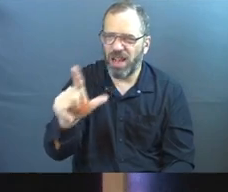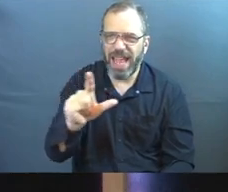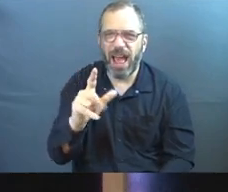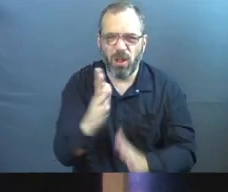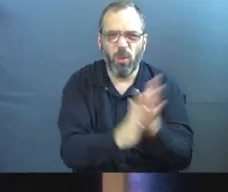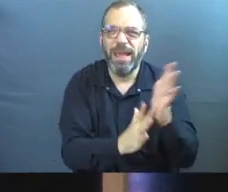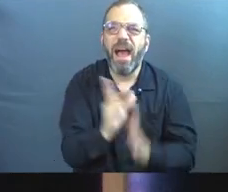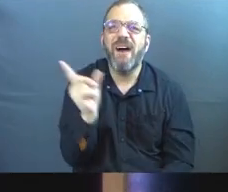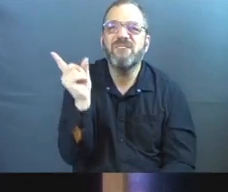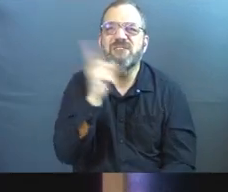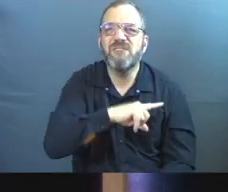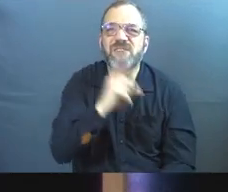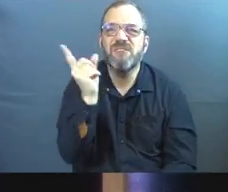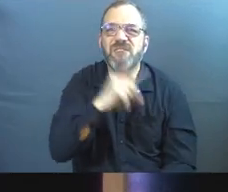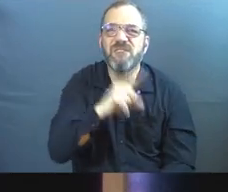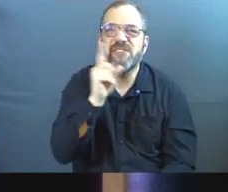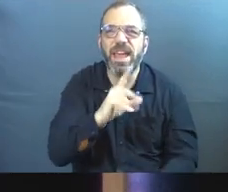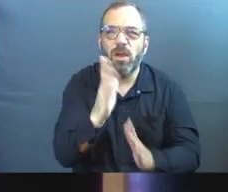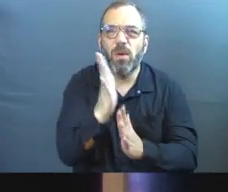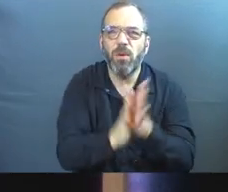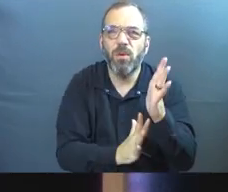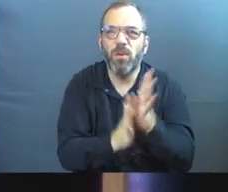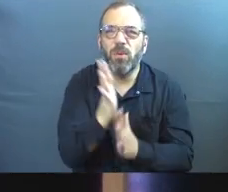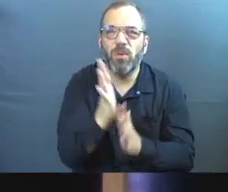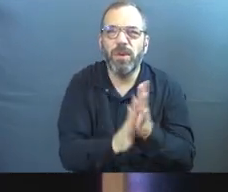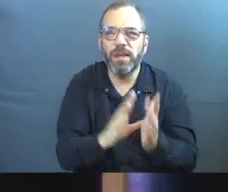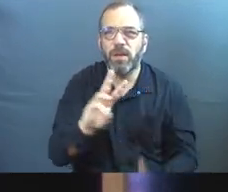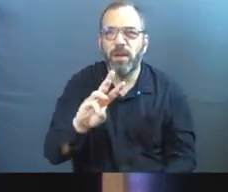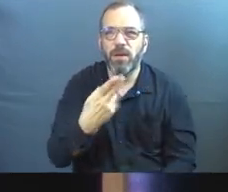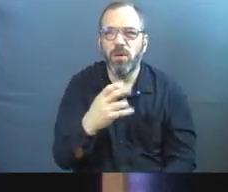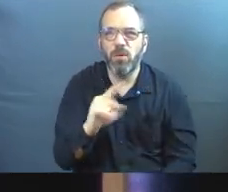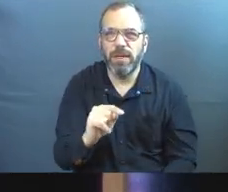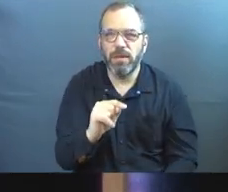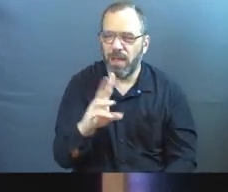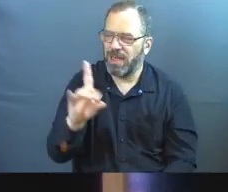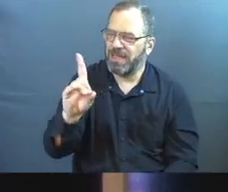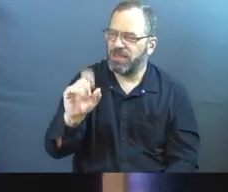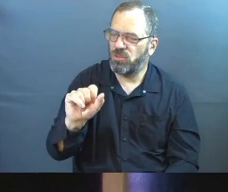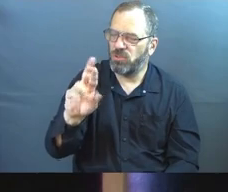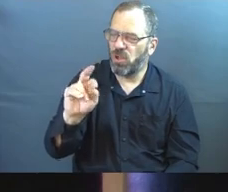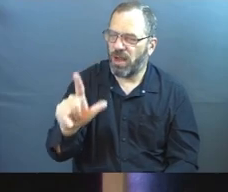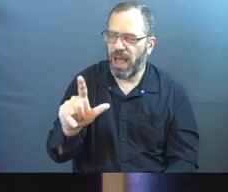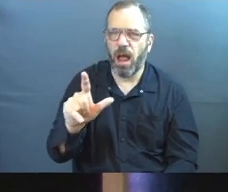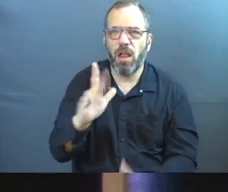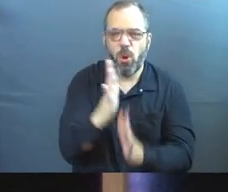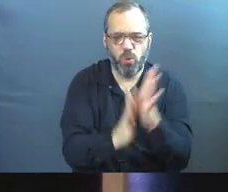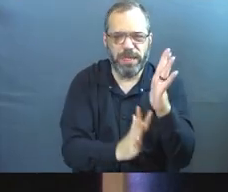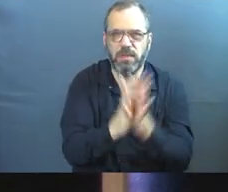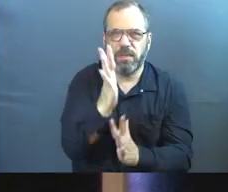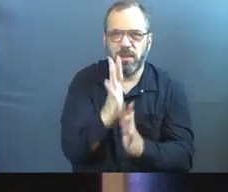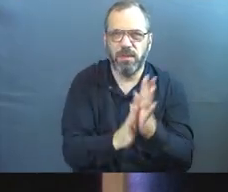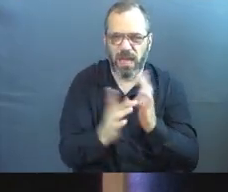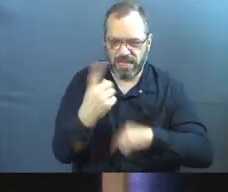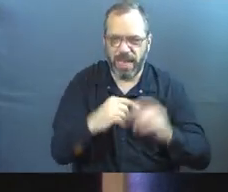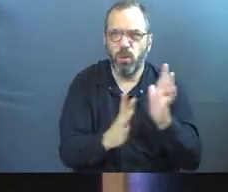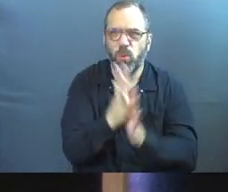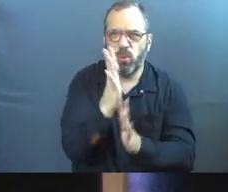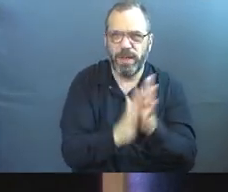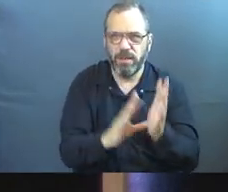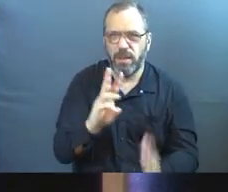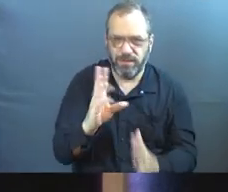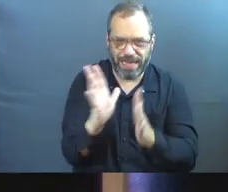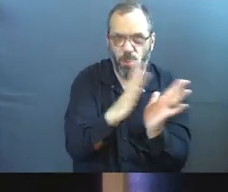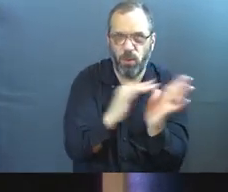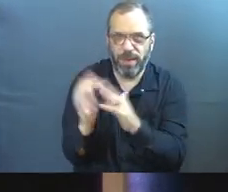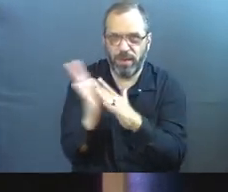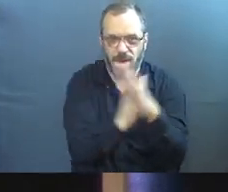fake kind of wheat. Darnell wheat. Now, why is this important? Because when